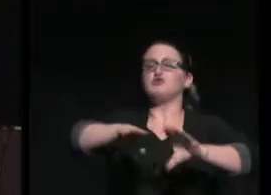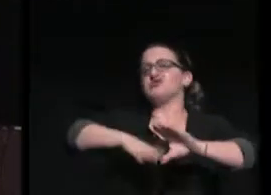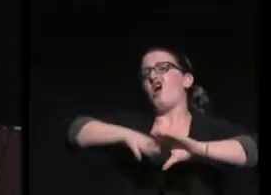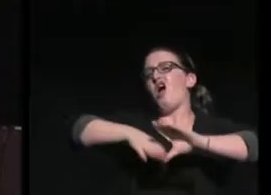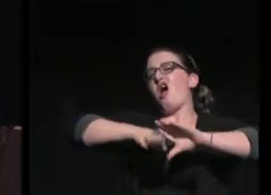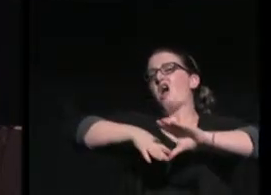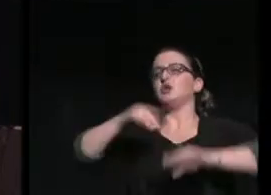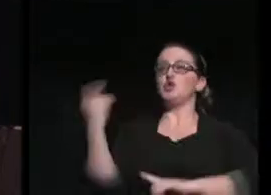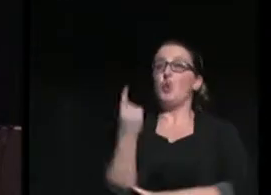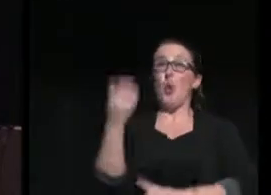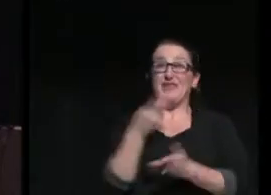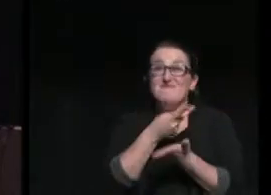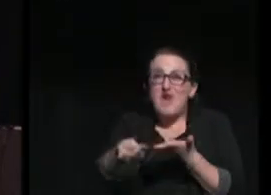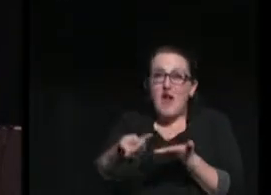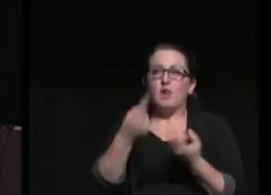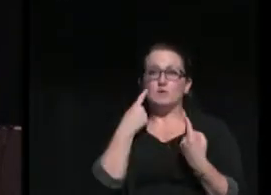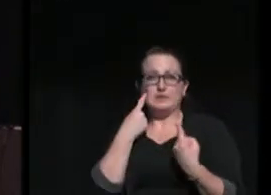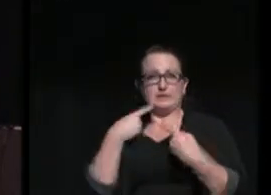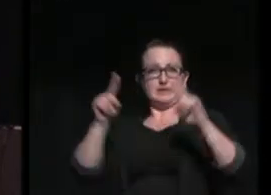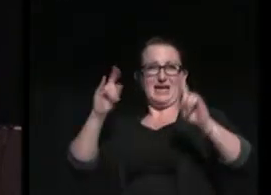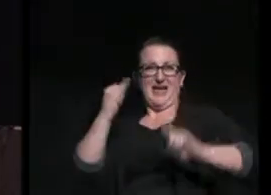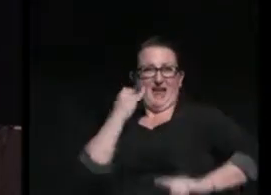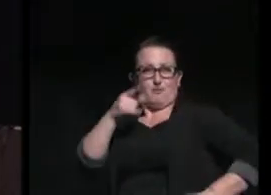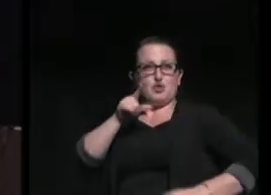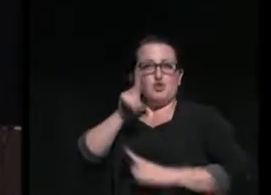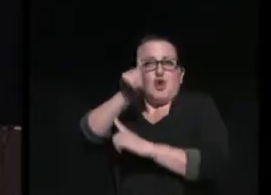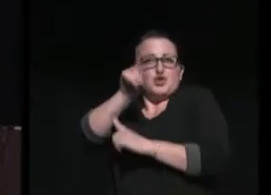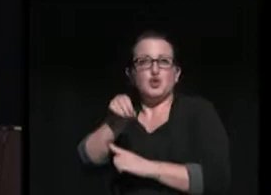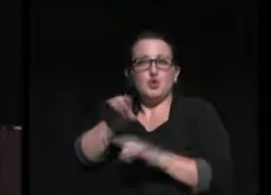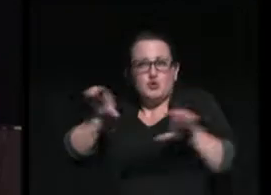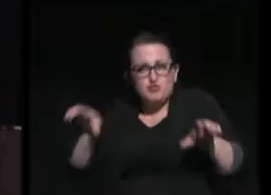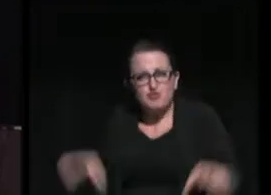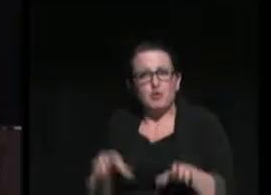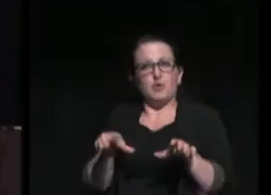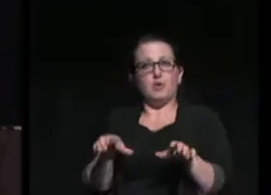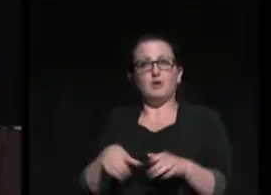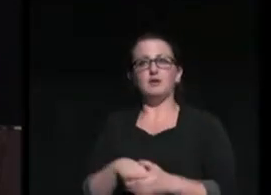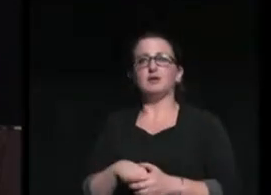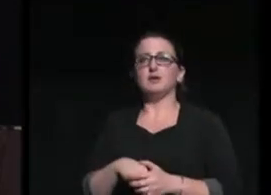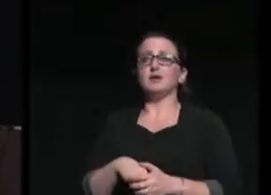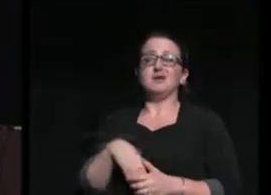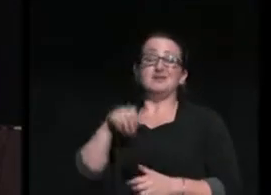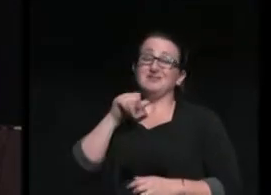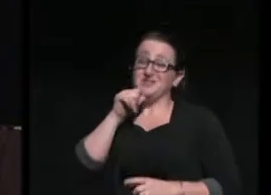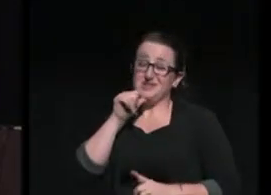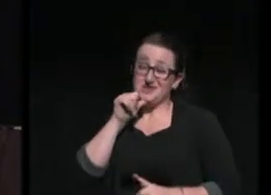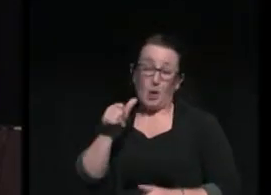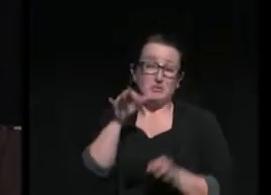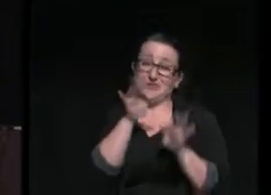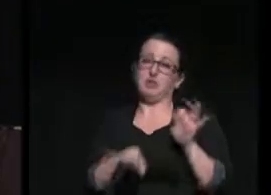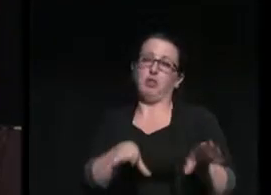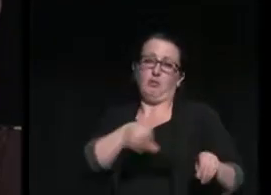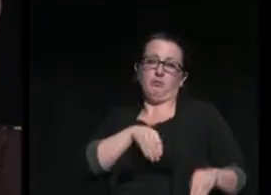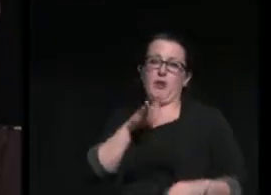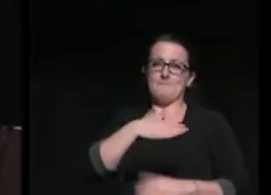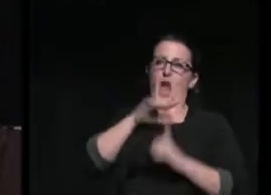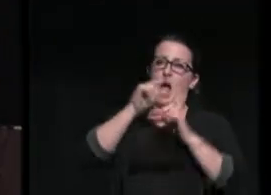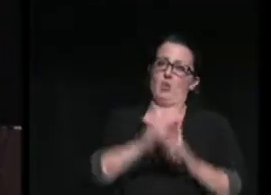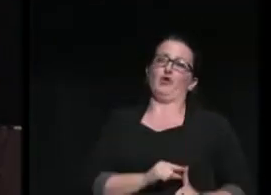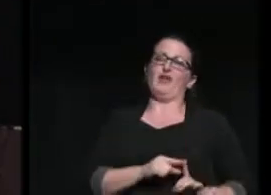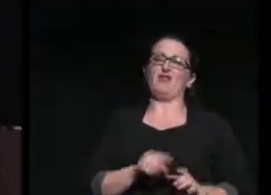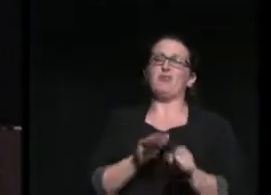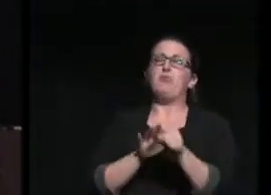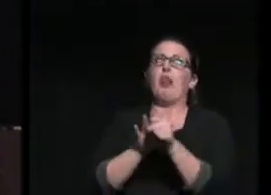fail or succeed if you do. And don't take my word for it. There are plenty of examples of this